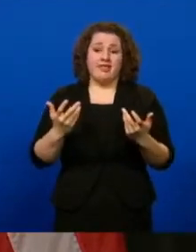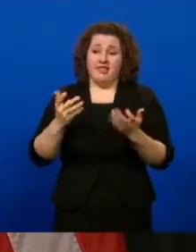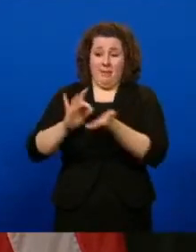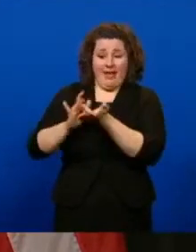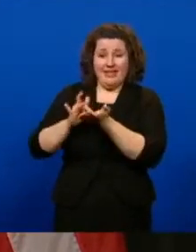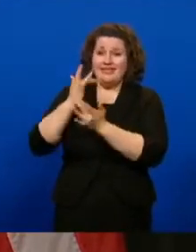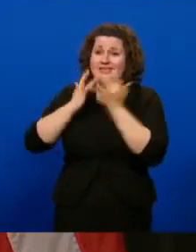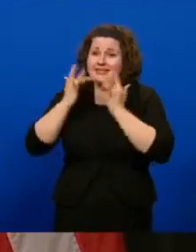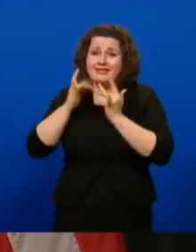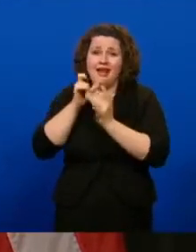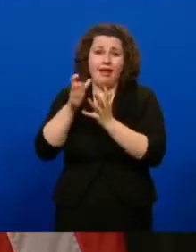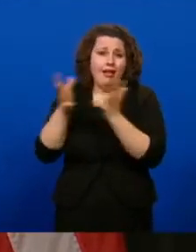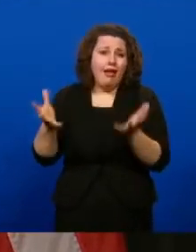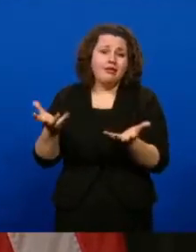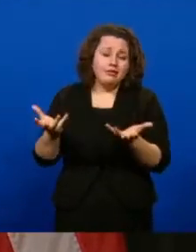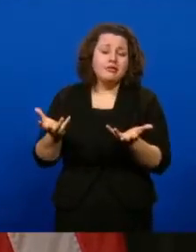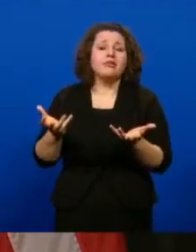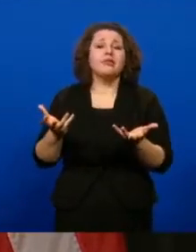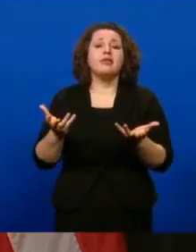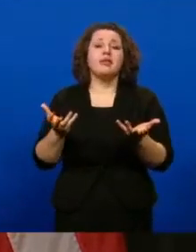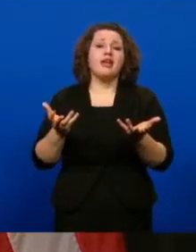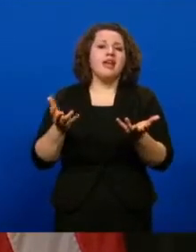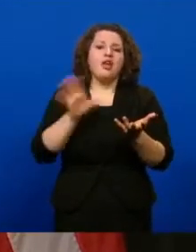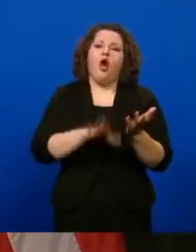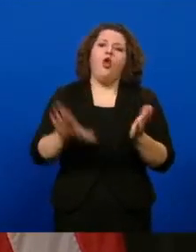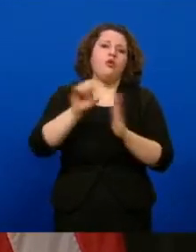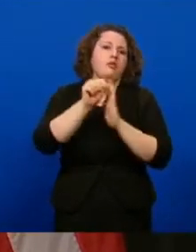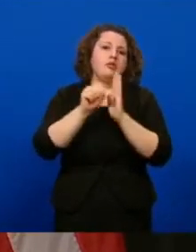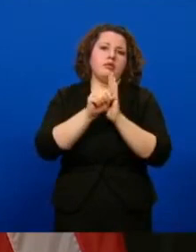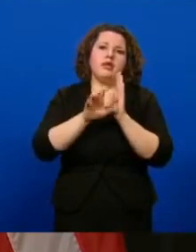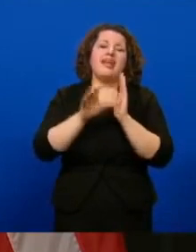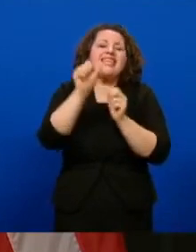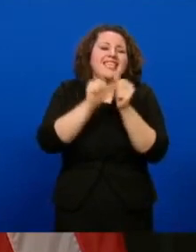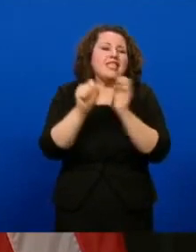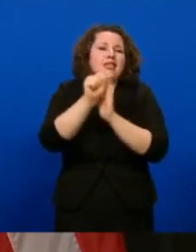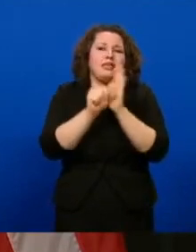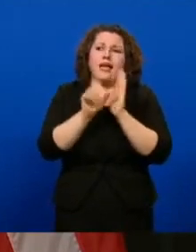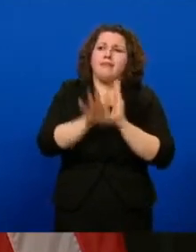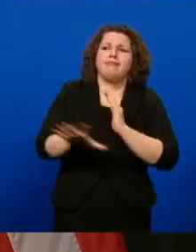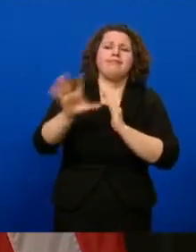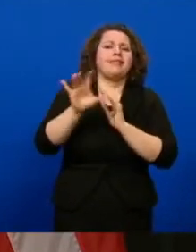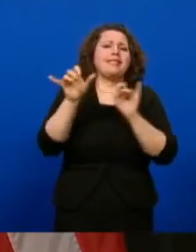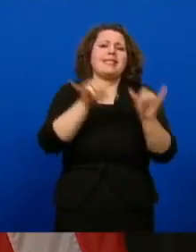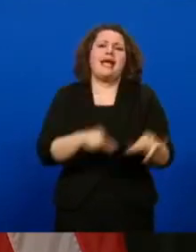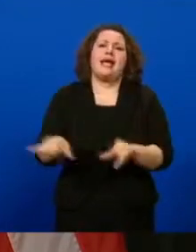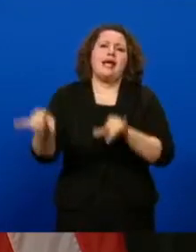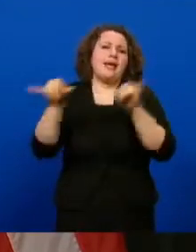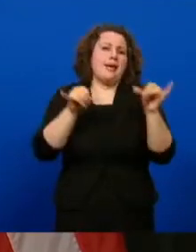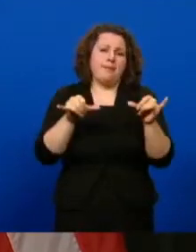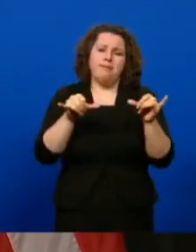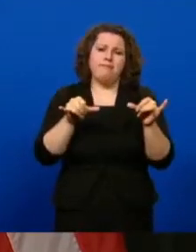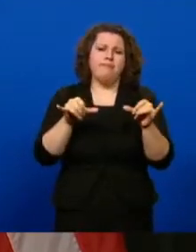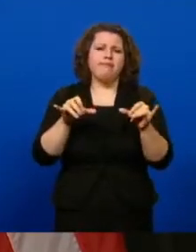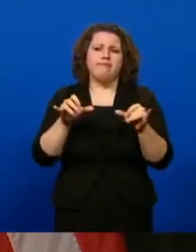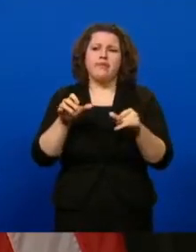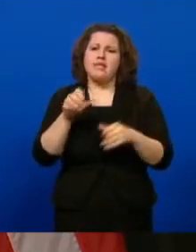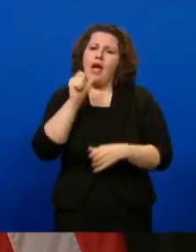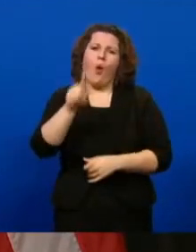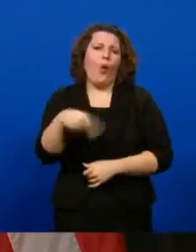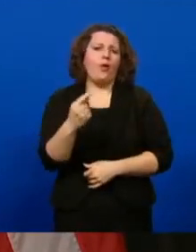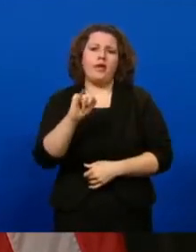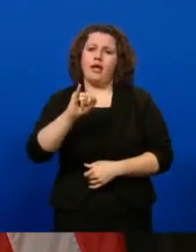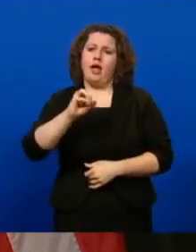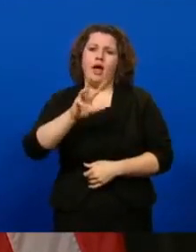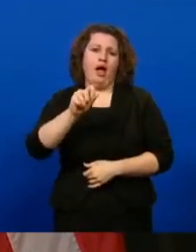doses that are being allocated. And it's across the state. Every state is dealing with the same thing that we are. So this isn't anything that's unique to Iowans.